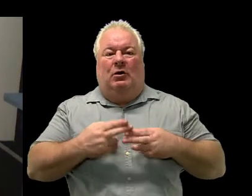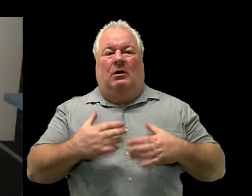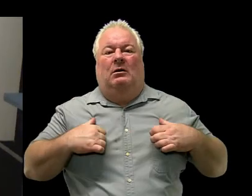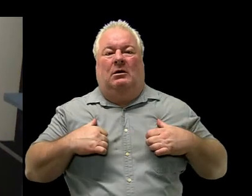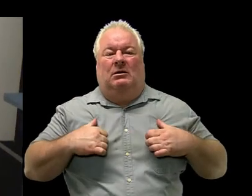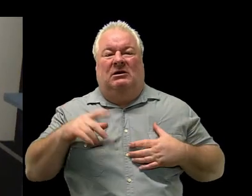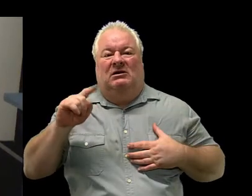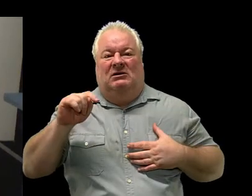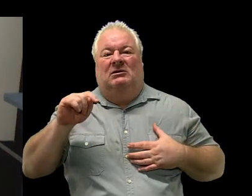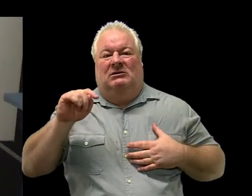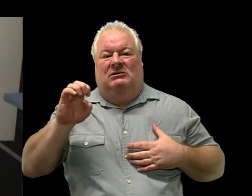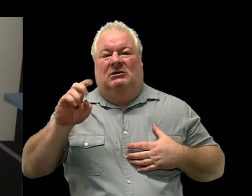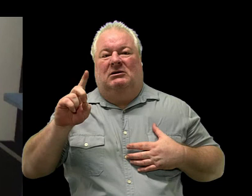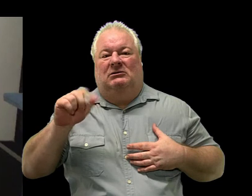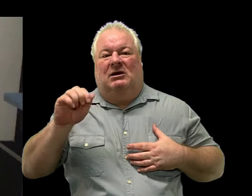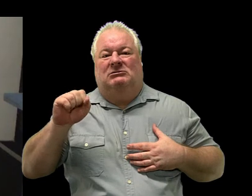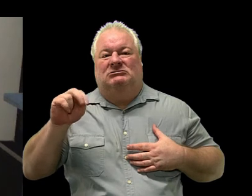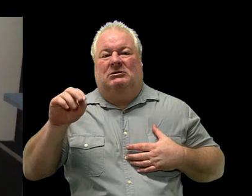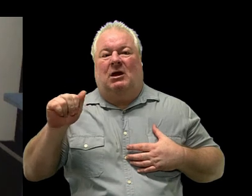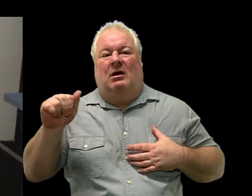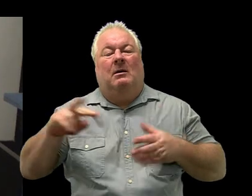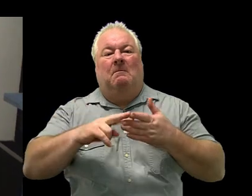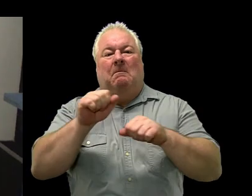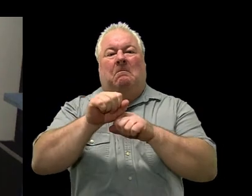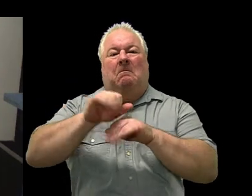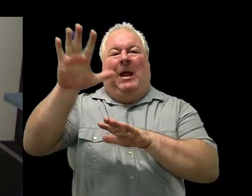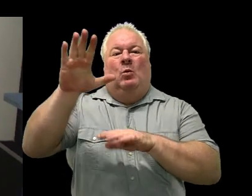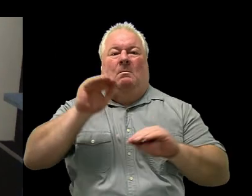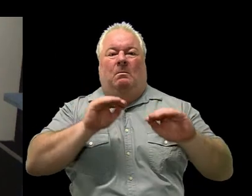tadasana mountain pose where we get a chance to root